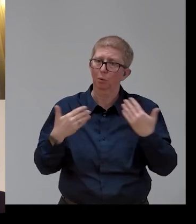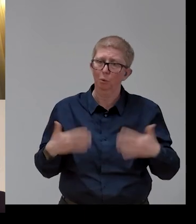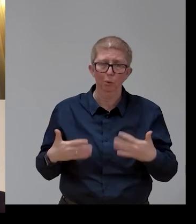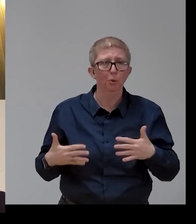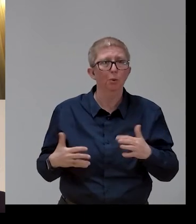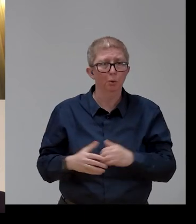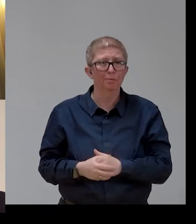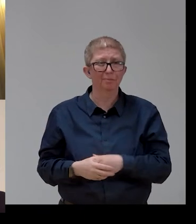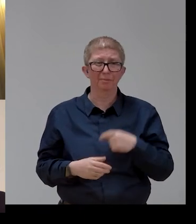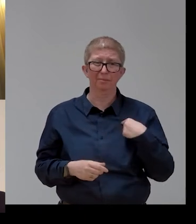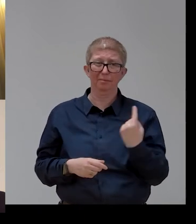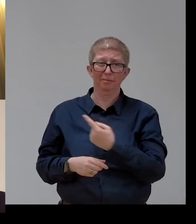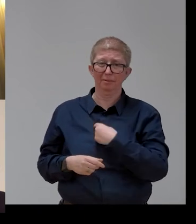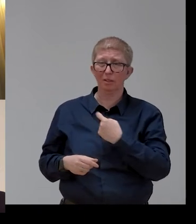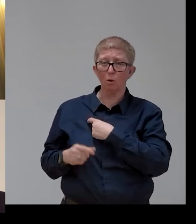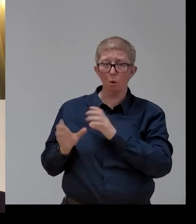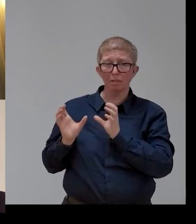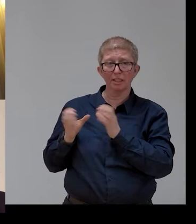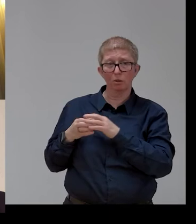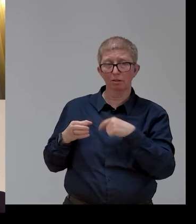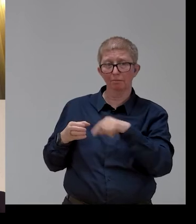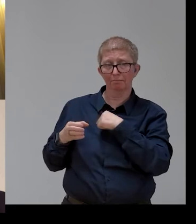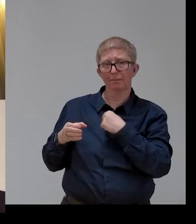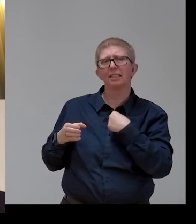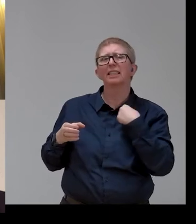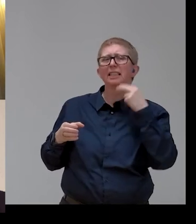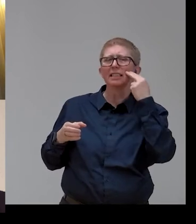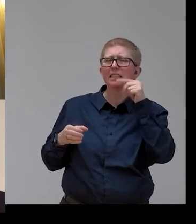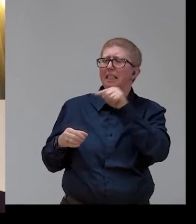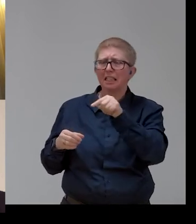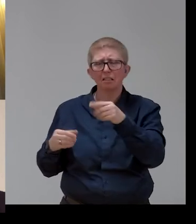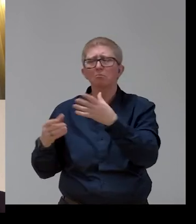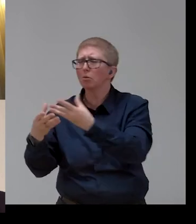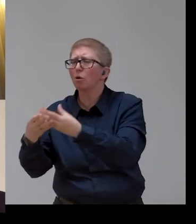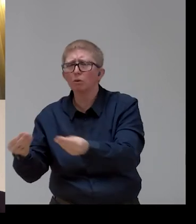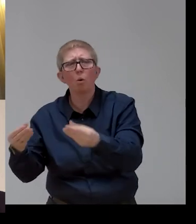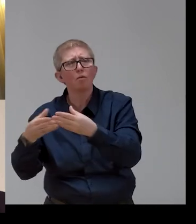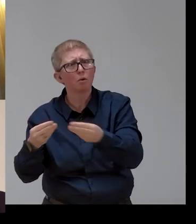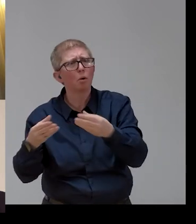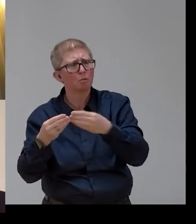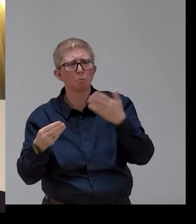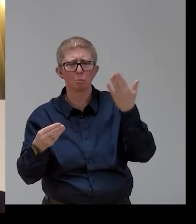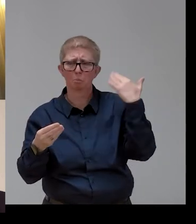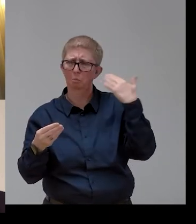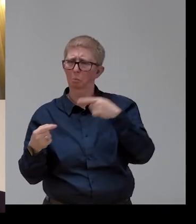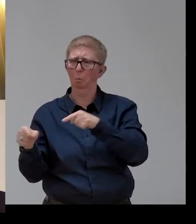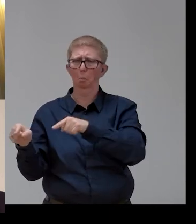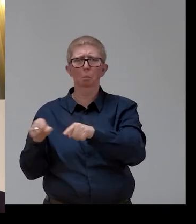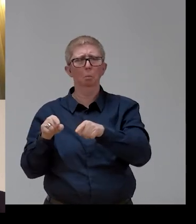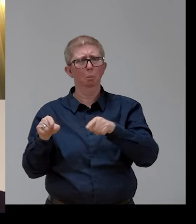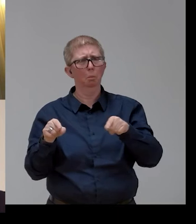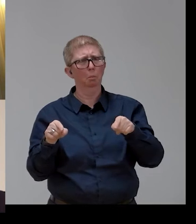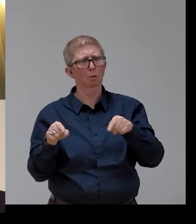as Commissioner Smith also referred to, many of the solutions that have been put in place for people to continue